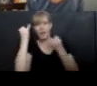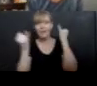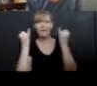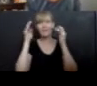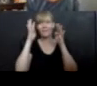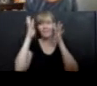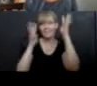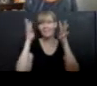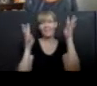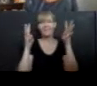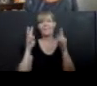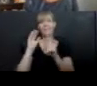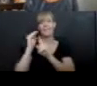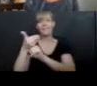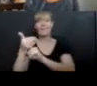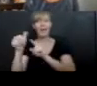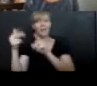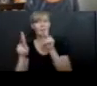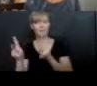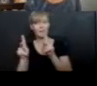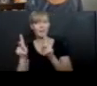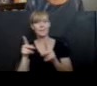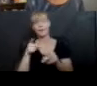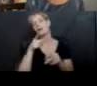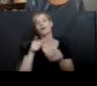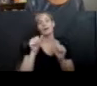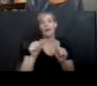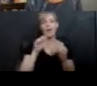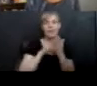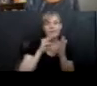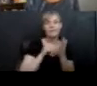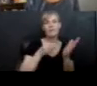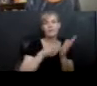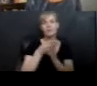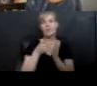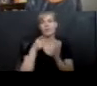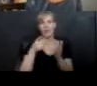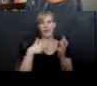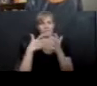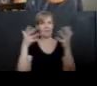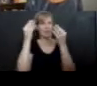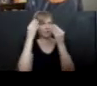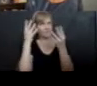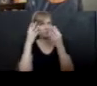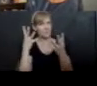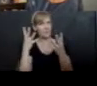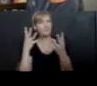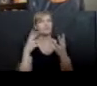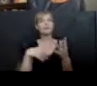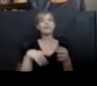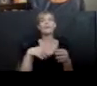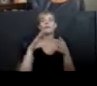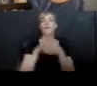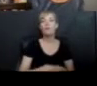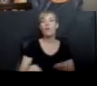else's shoes. Find the facts. Learn the truth. You're an information sleuth. Tallest tales or stories true.